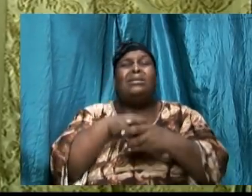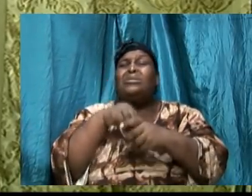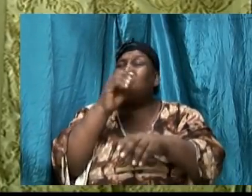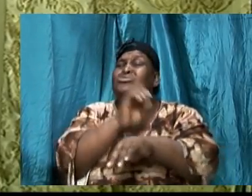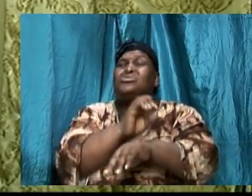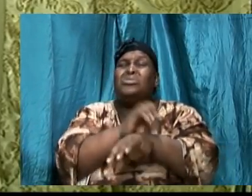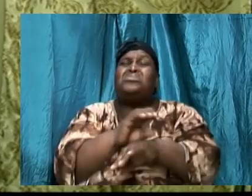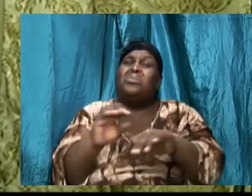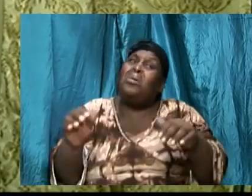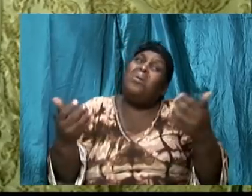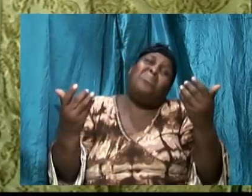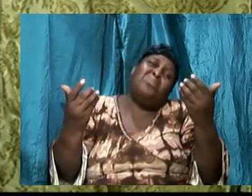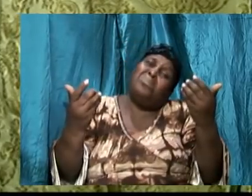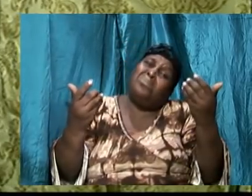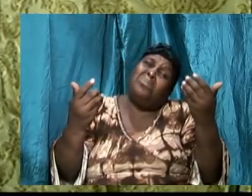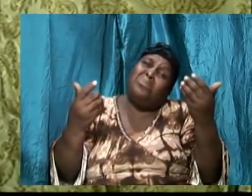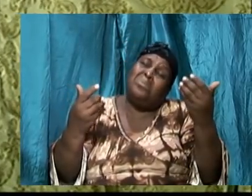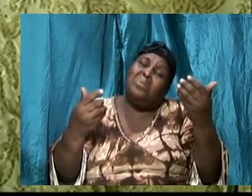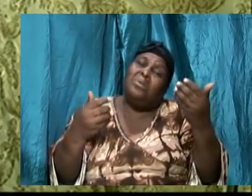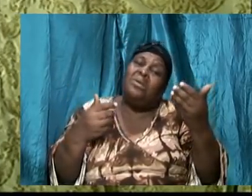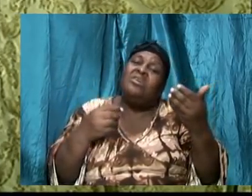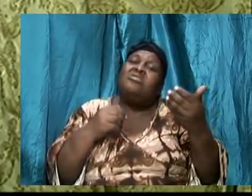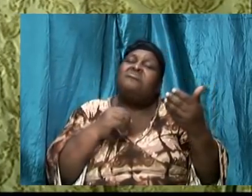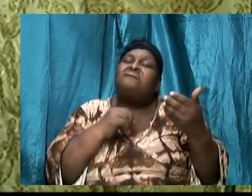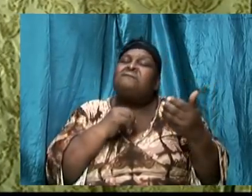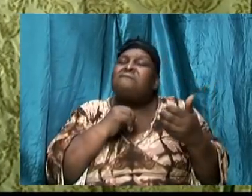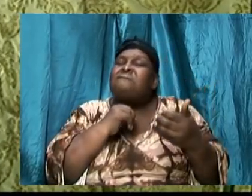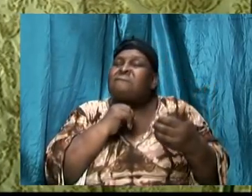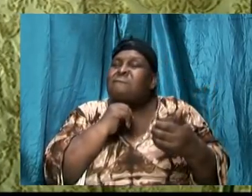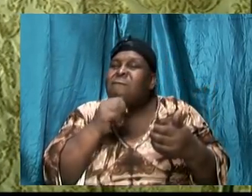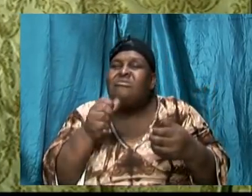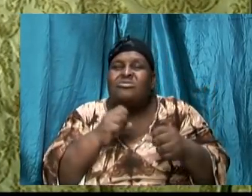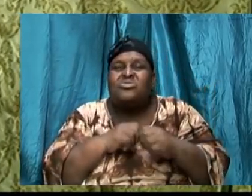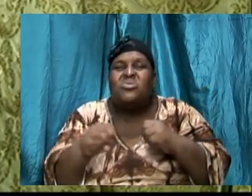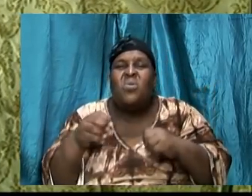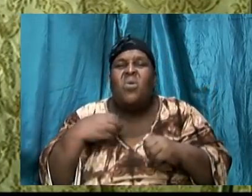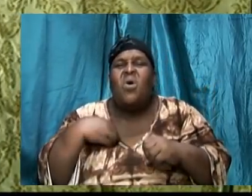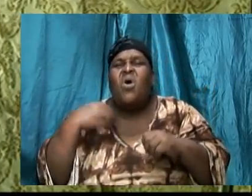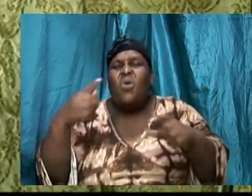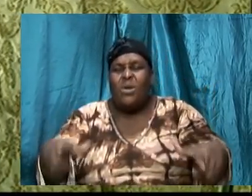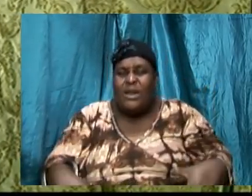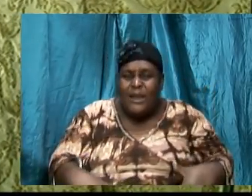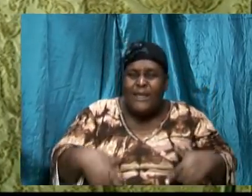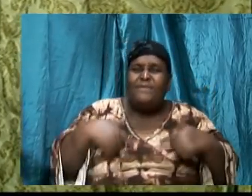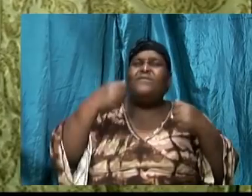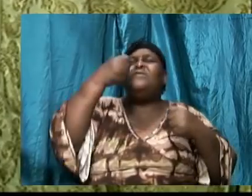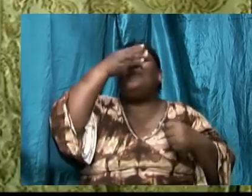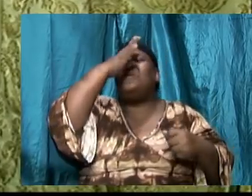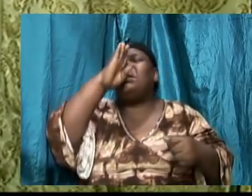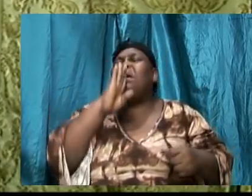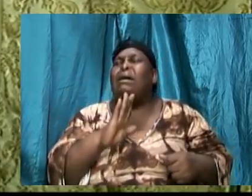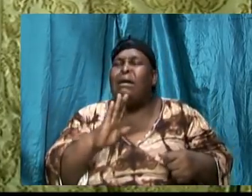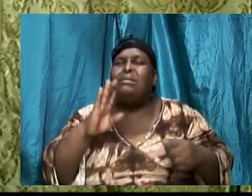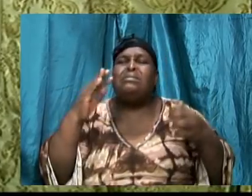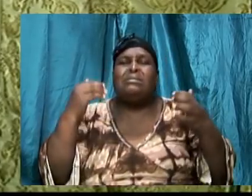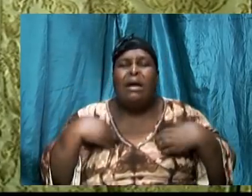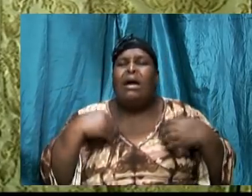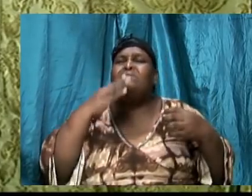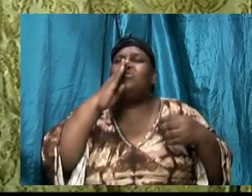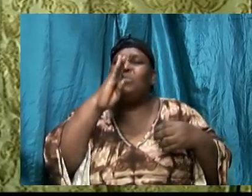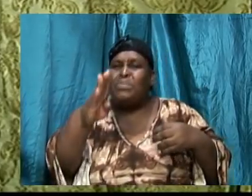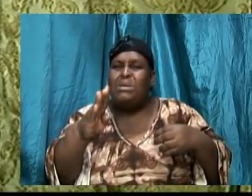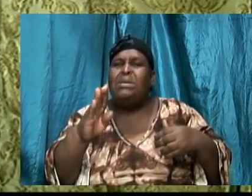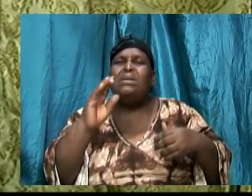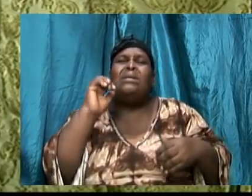it's not on autopilot our walk with God has to be a